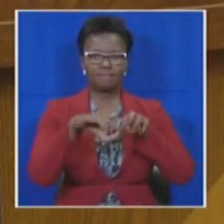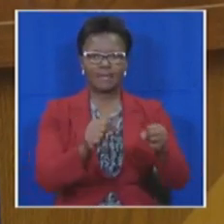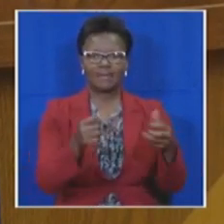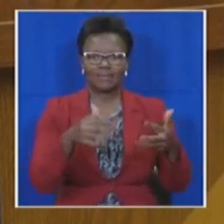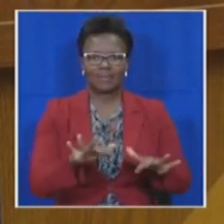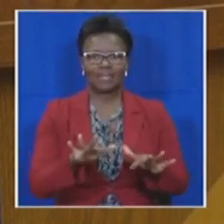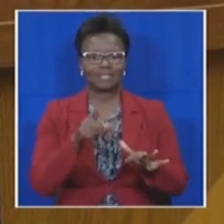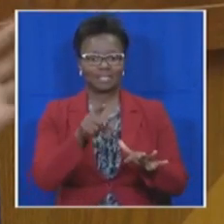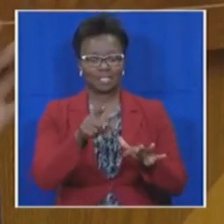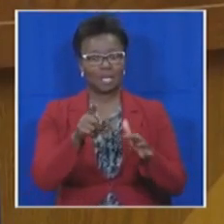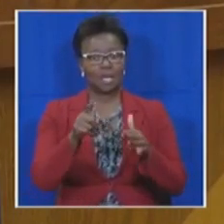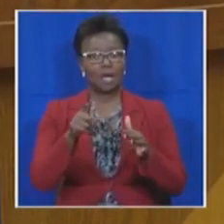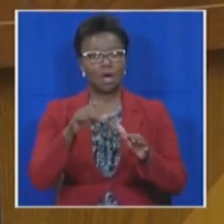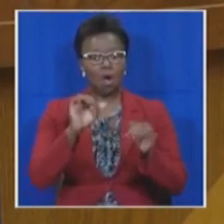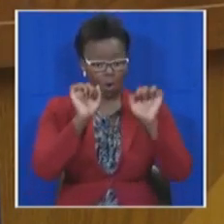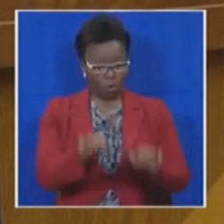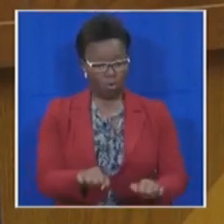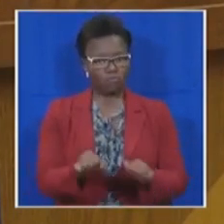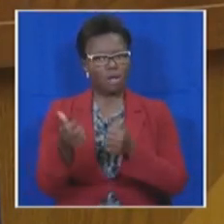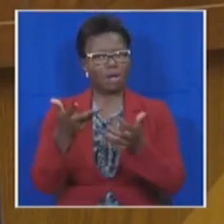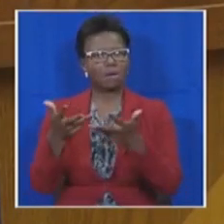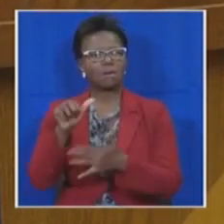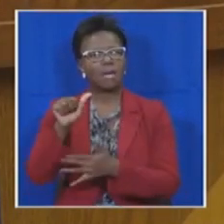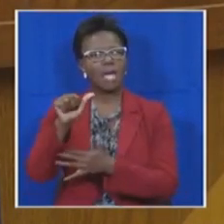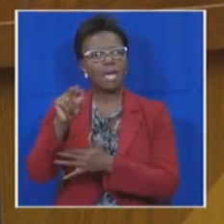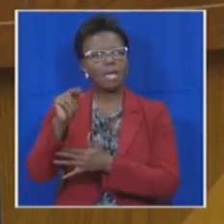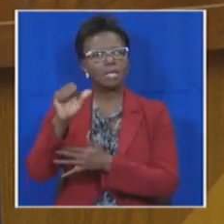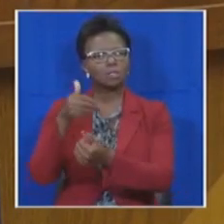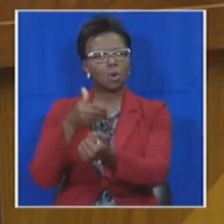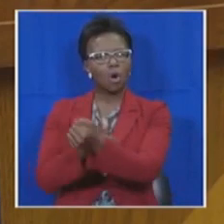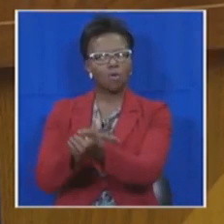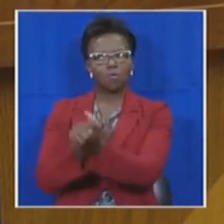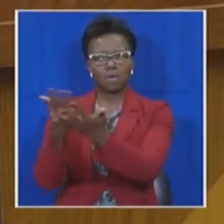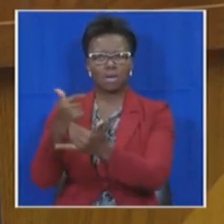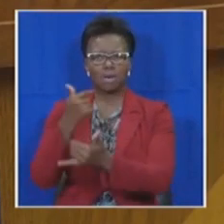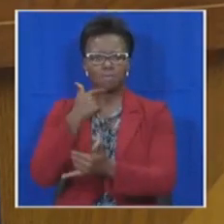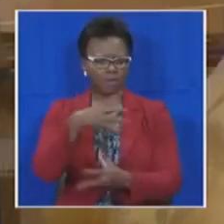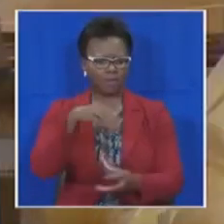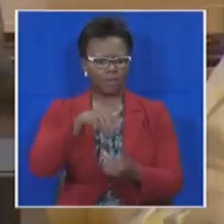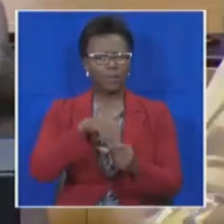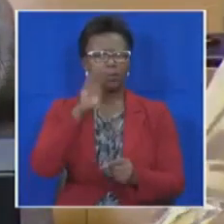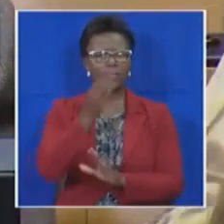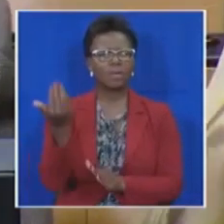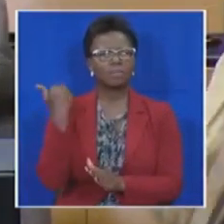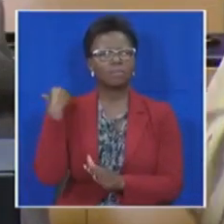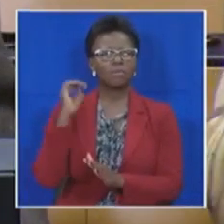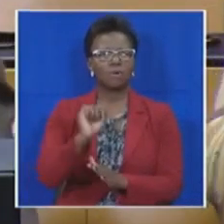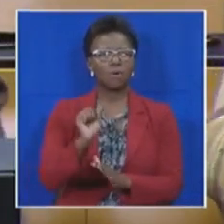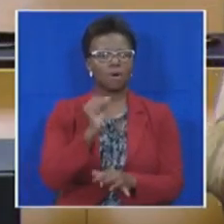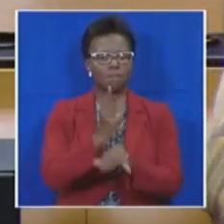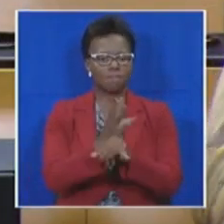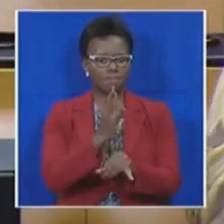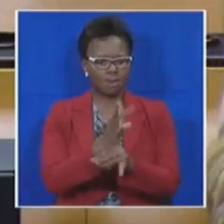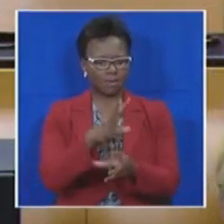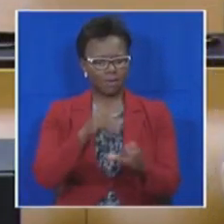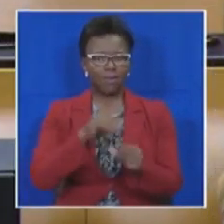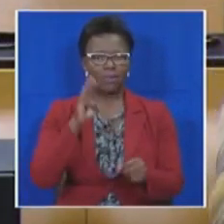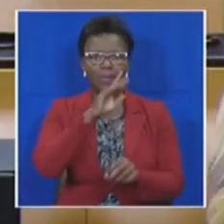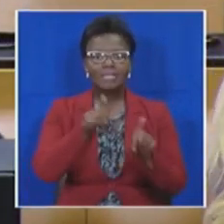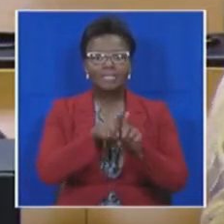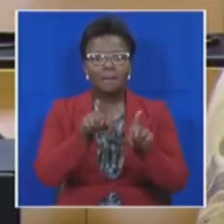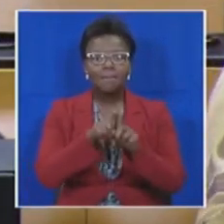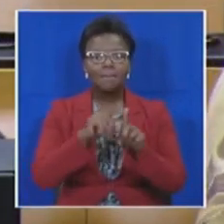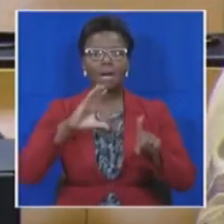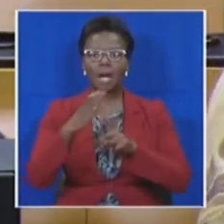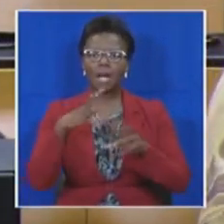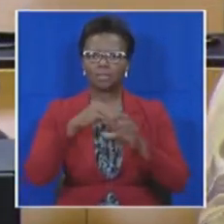Lutili House. This is despite the fact that neither of them have any ancestral claim to the land nor experience in agriculture. Because to the